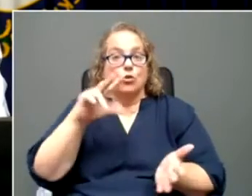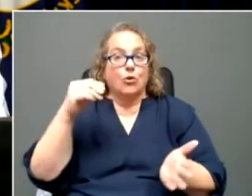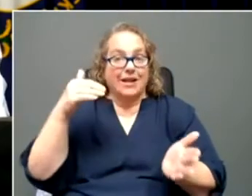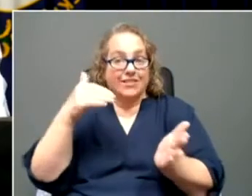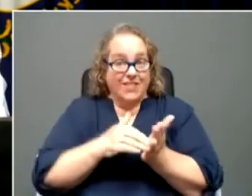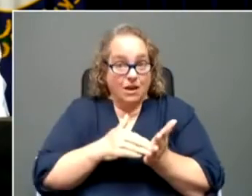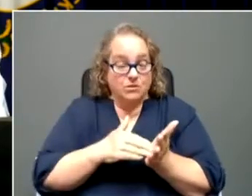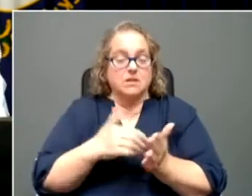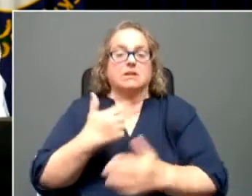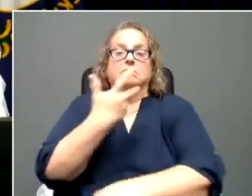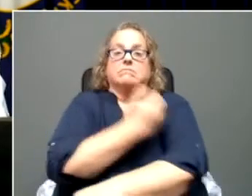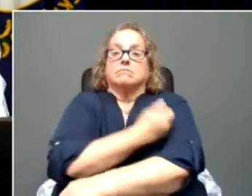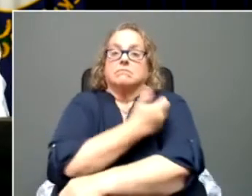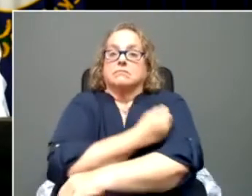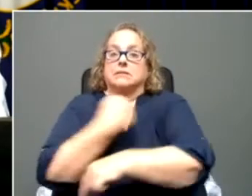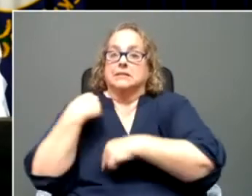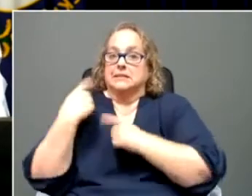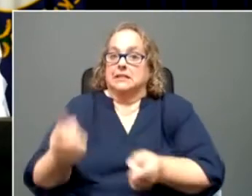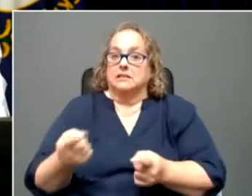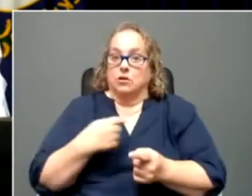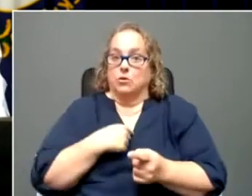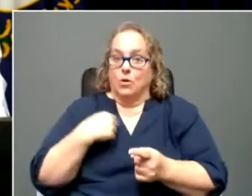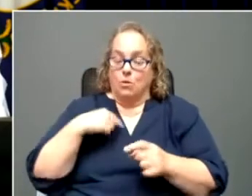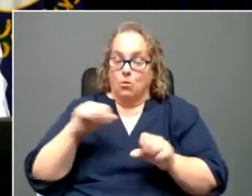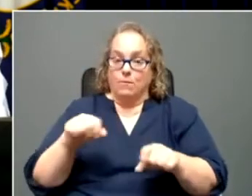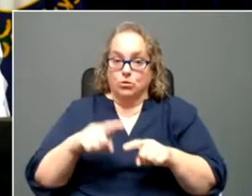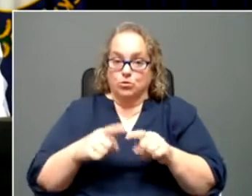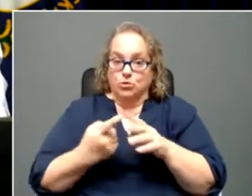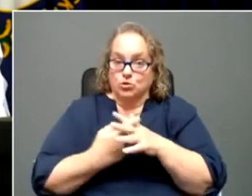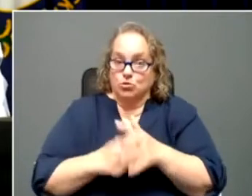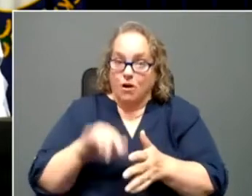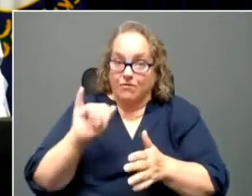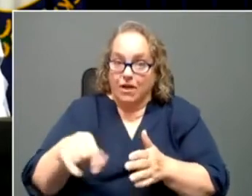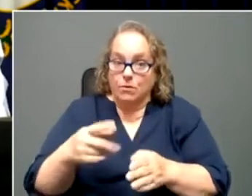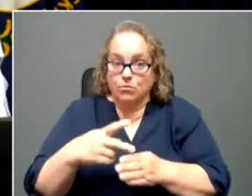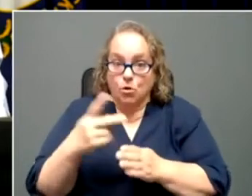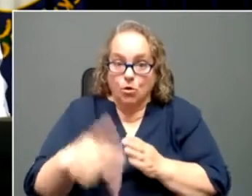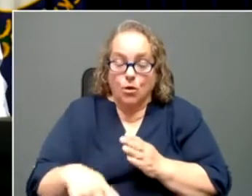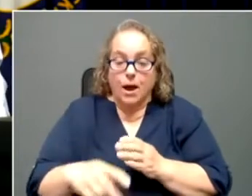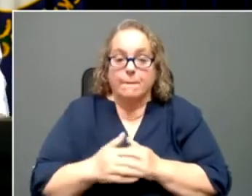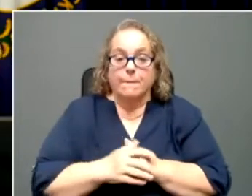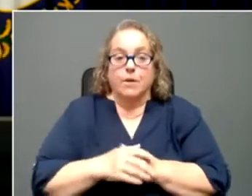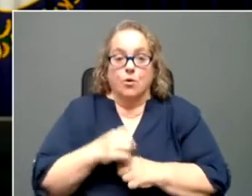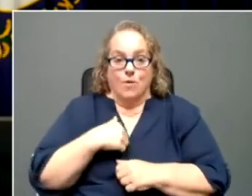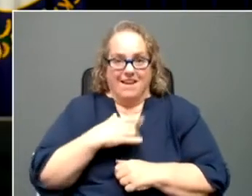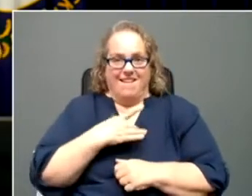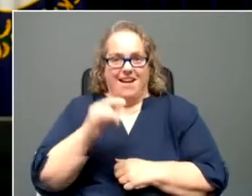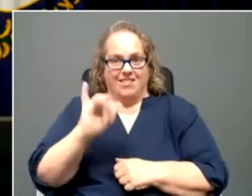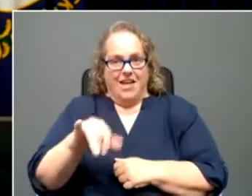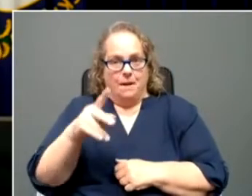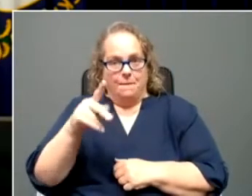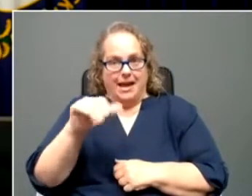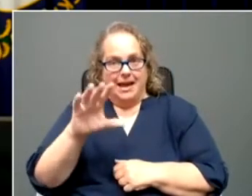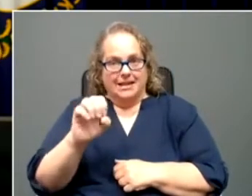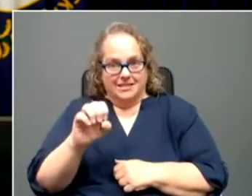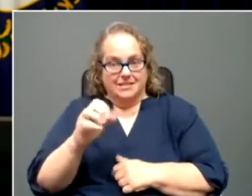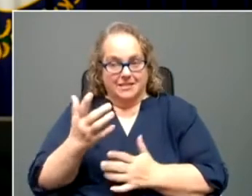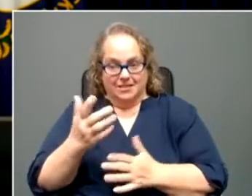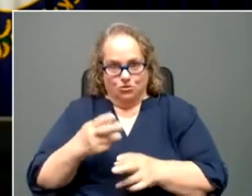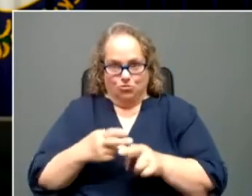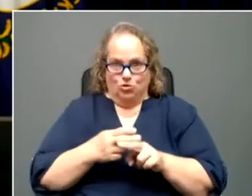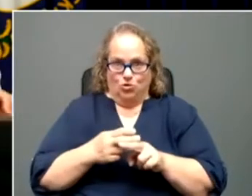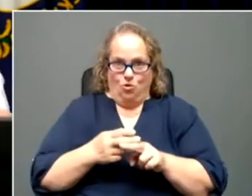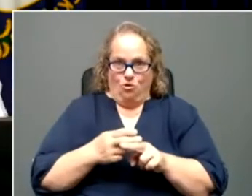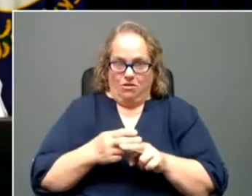vaccinated since, uh, we, we were able to start that. And, um, we like that pace given that it's only been a short period of time